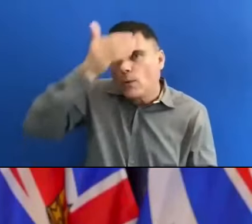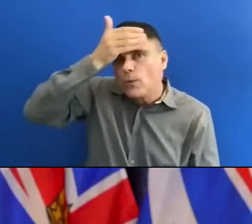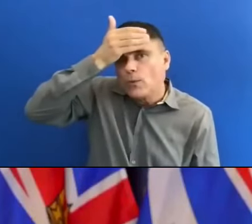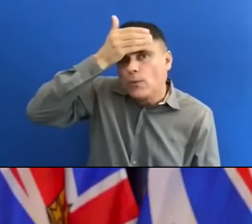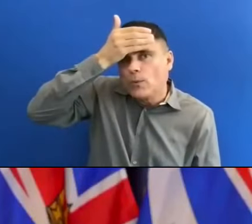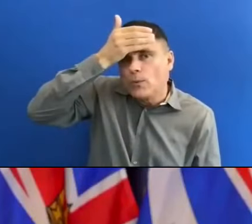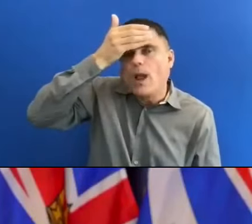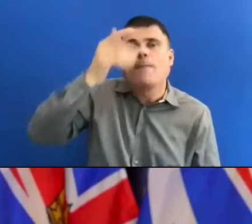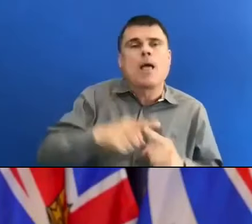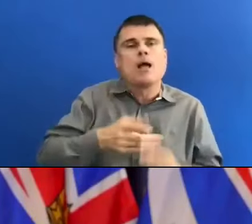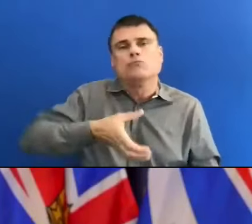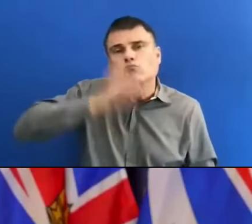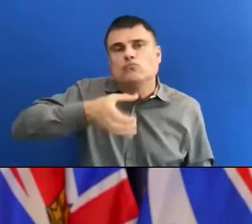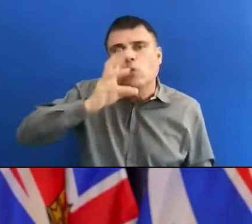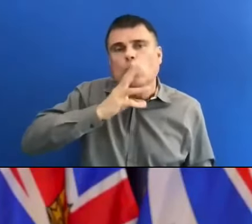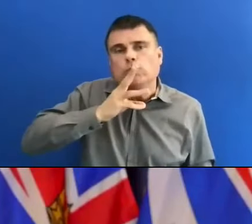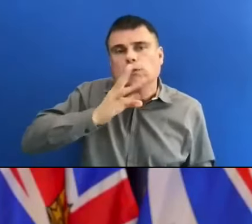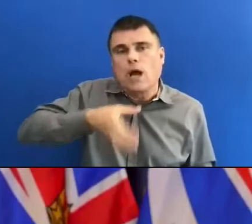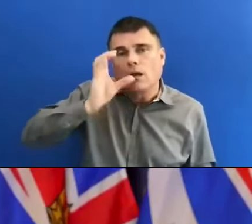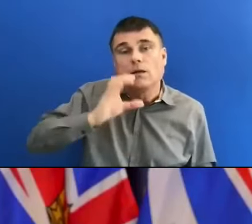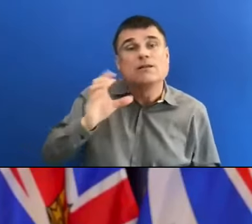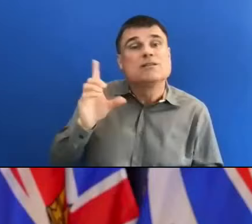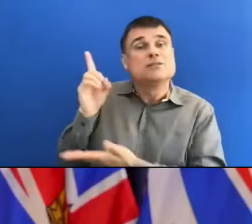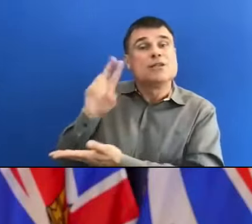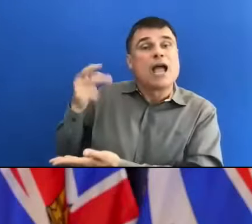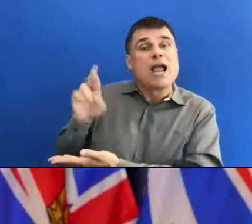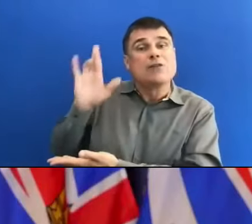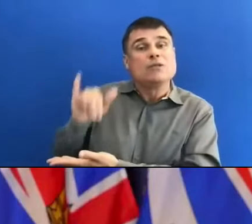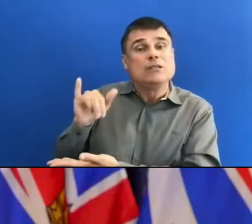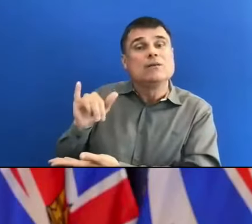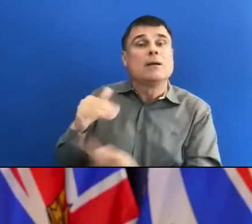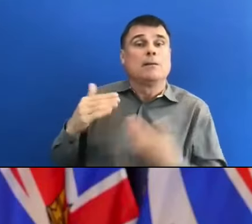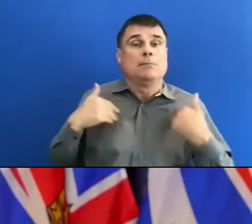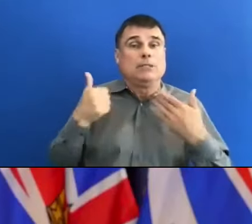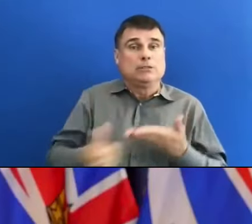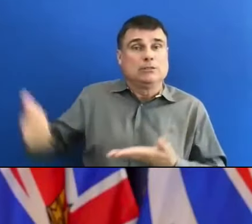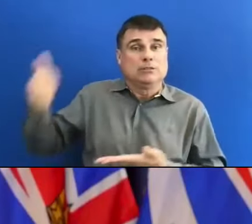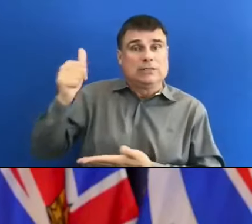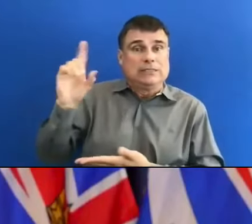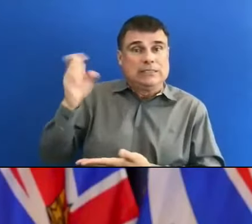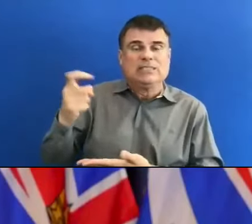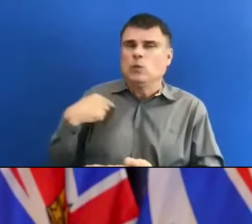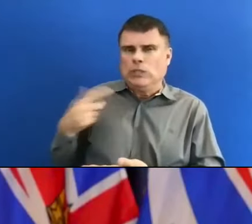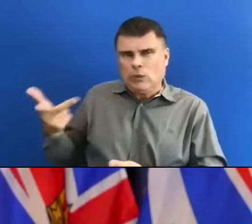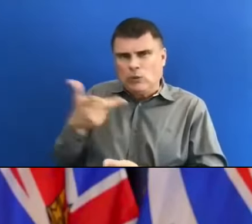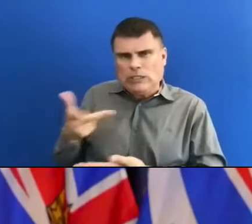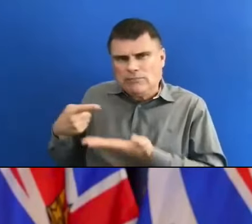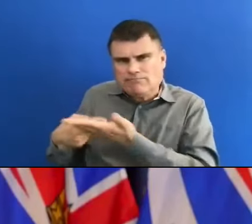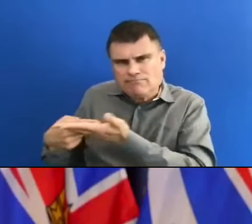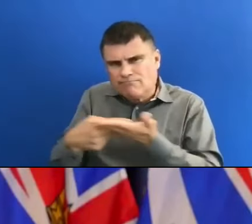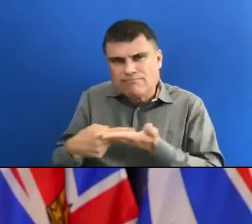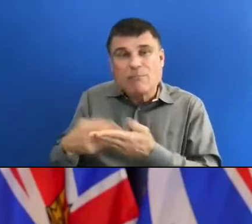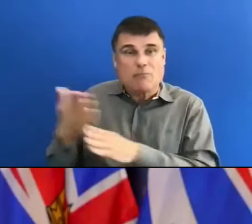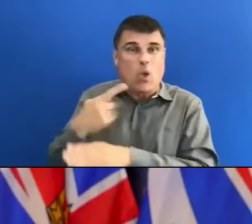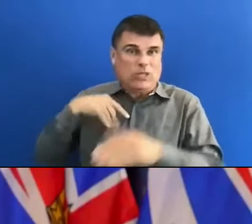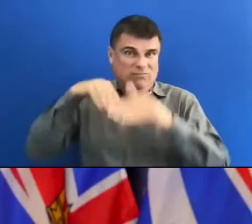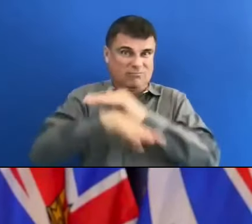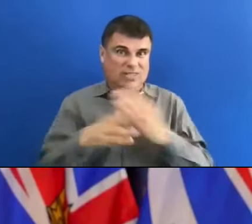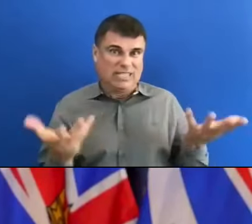Henry and Minister Dixon and I were talking before we came down about the steps that people need to take. We are hopeful that those